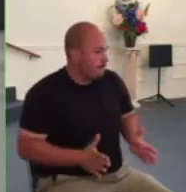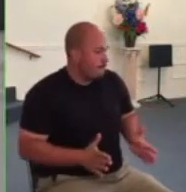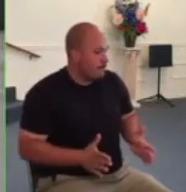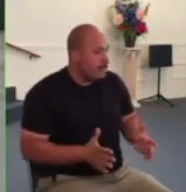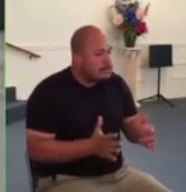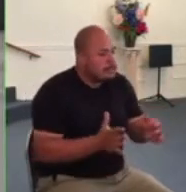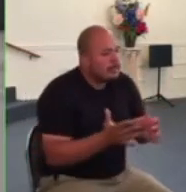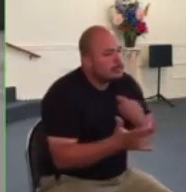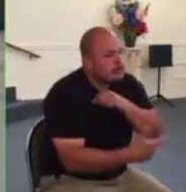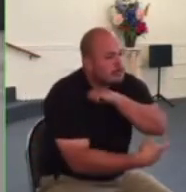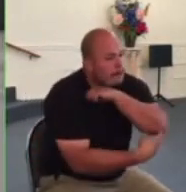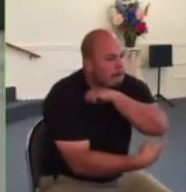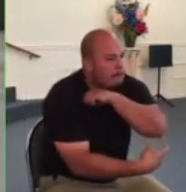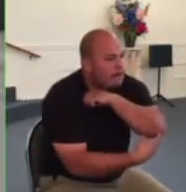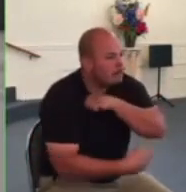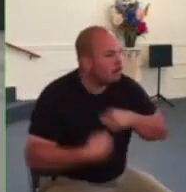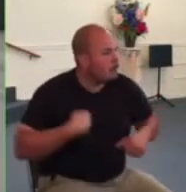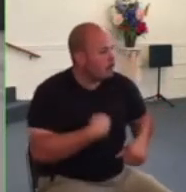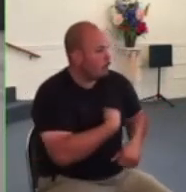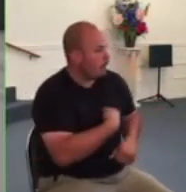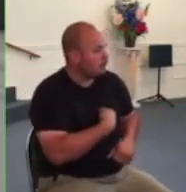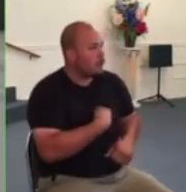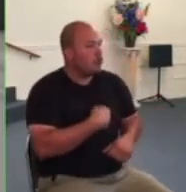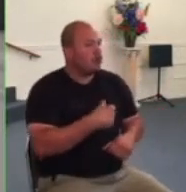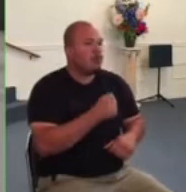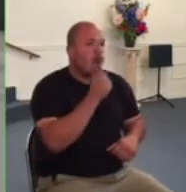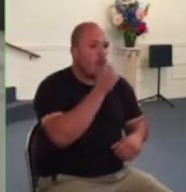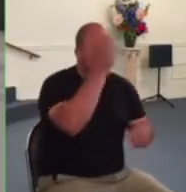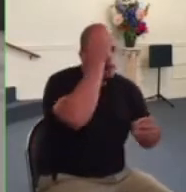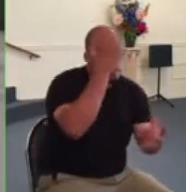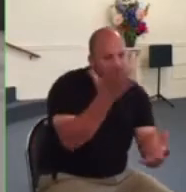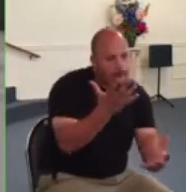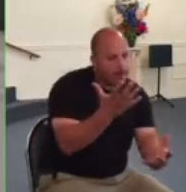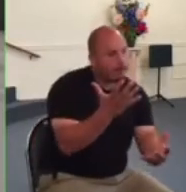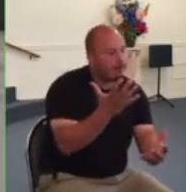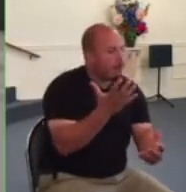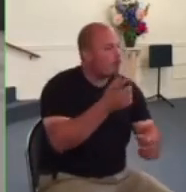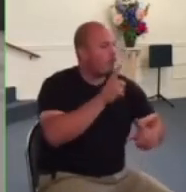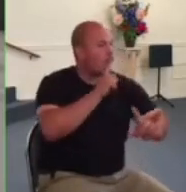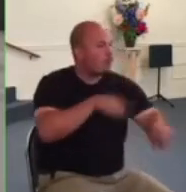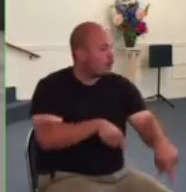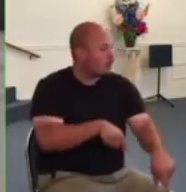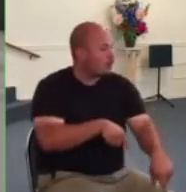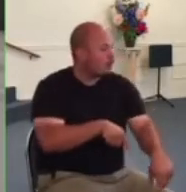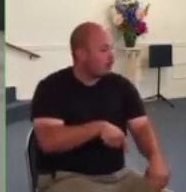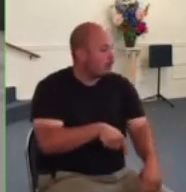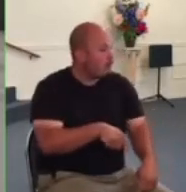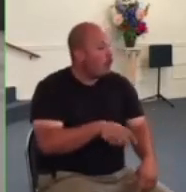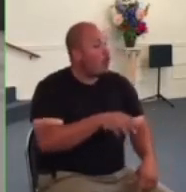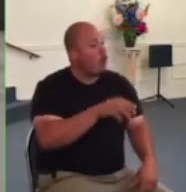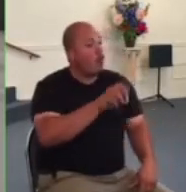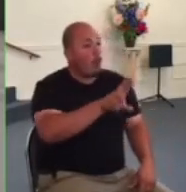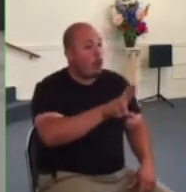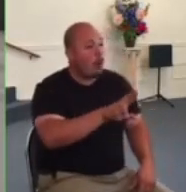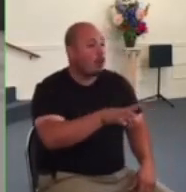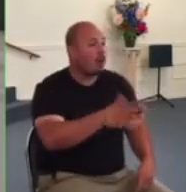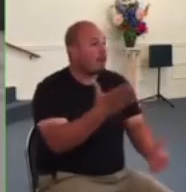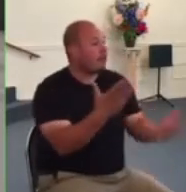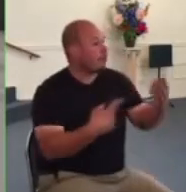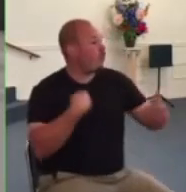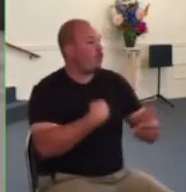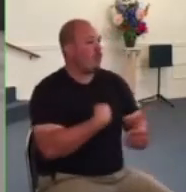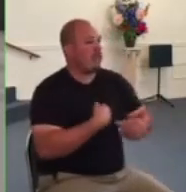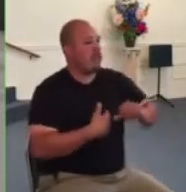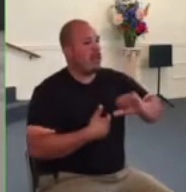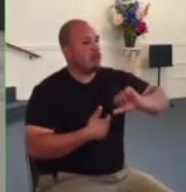disagree with it's even tempting to argue that god wants us to push back or even rebel against those authorities who in our opinion are